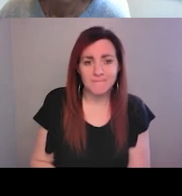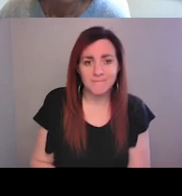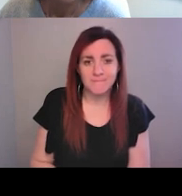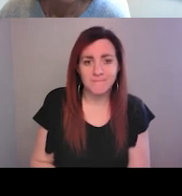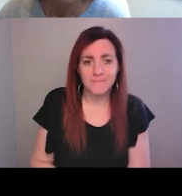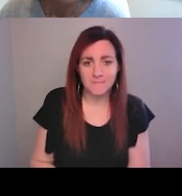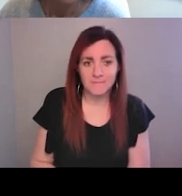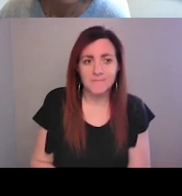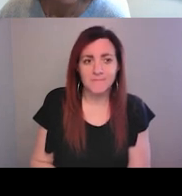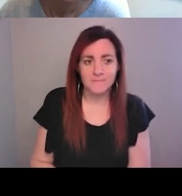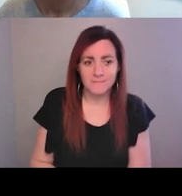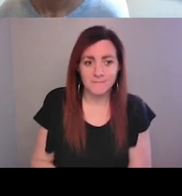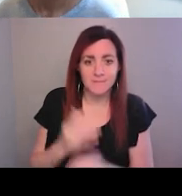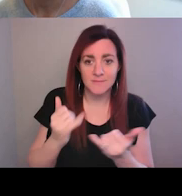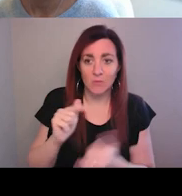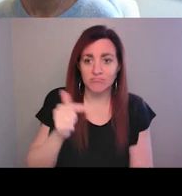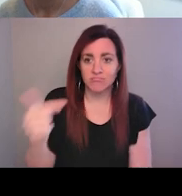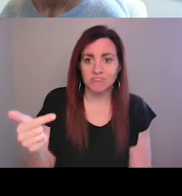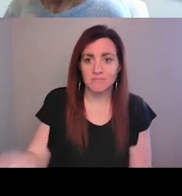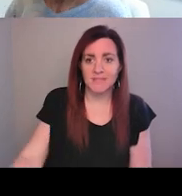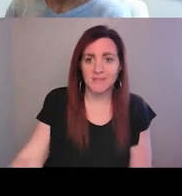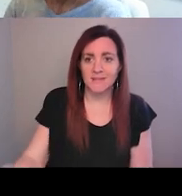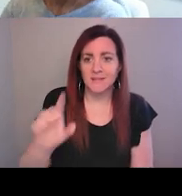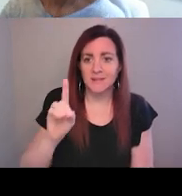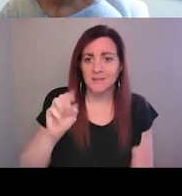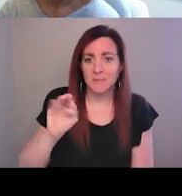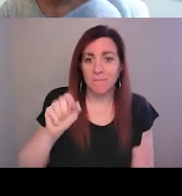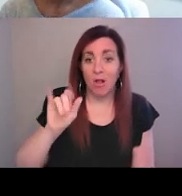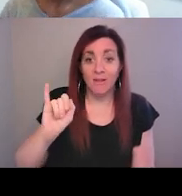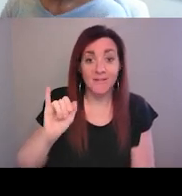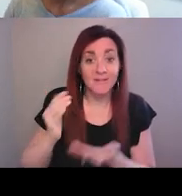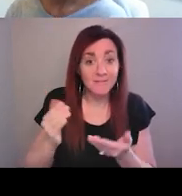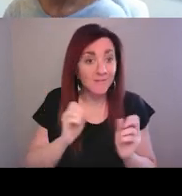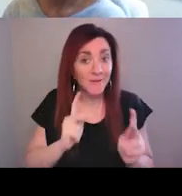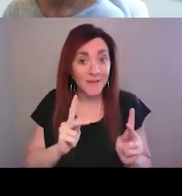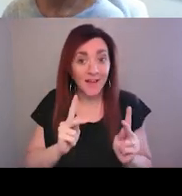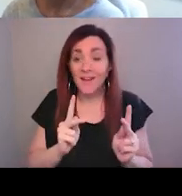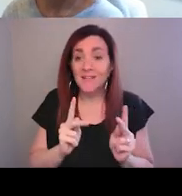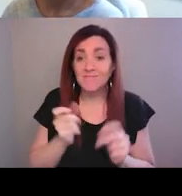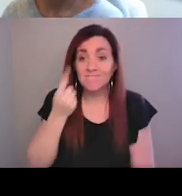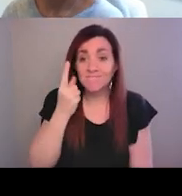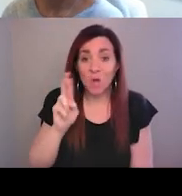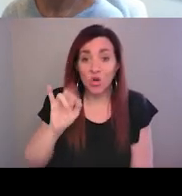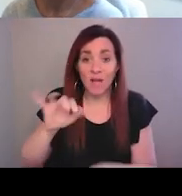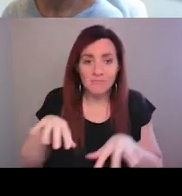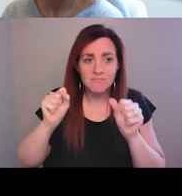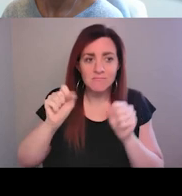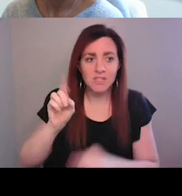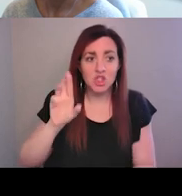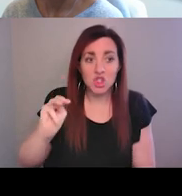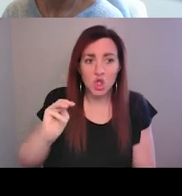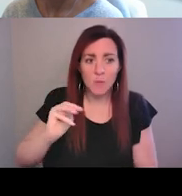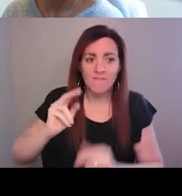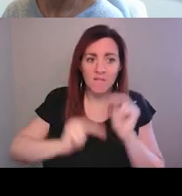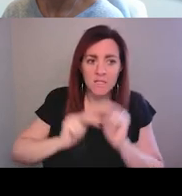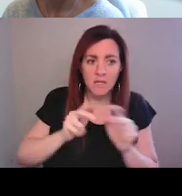All right, Damali, I'm turning it to you. Okay. So, you know, with RI taking over the Durham facility, we really did shift